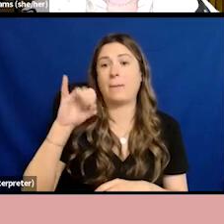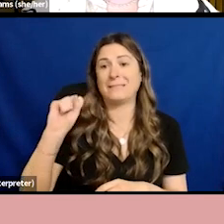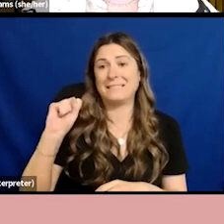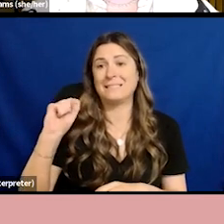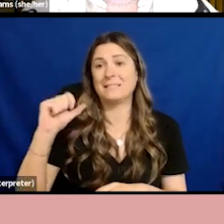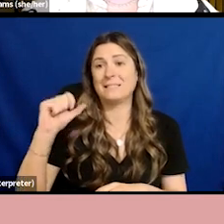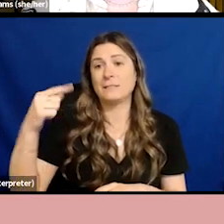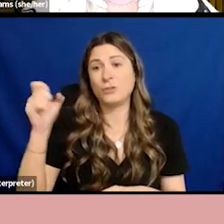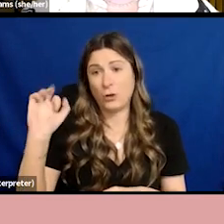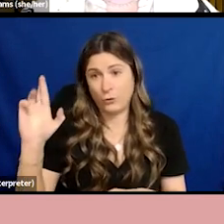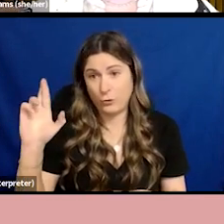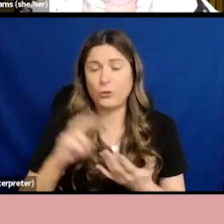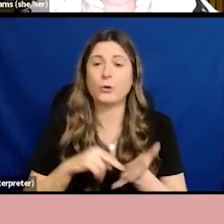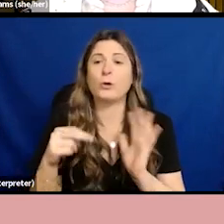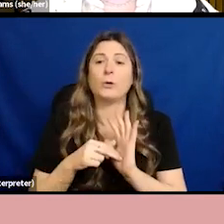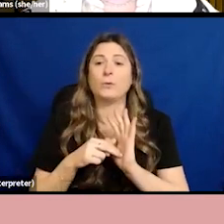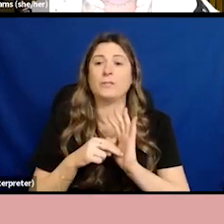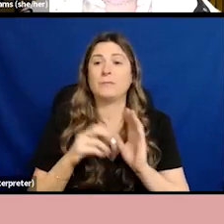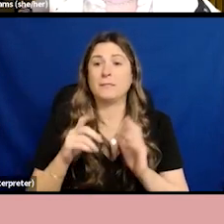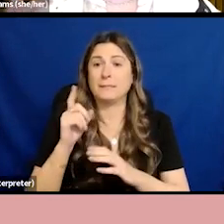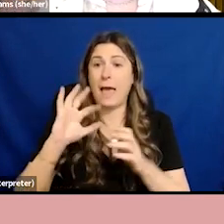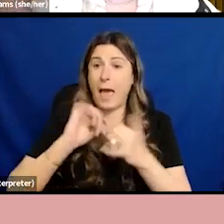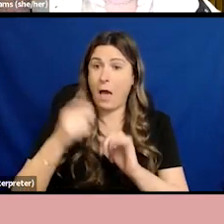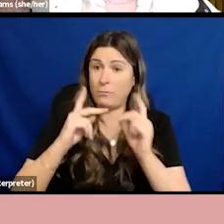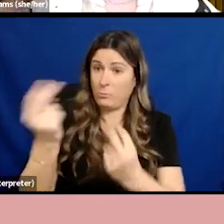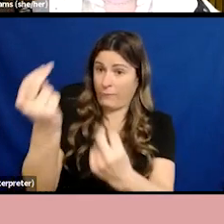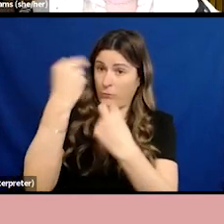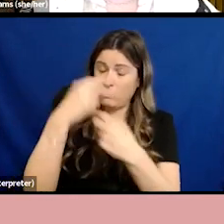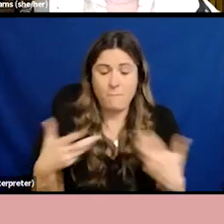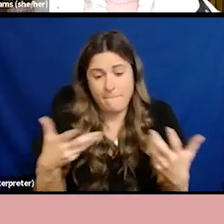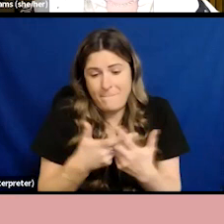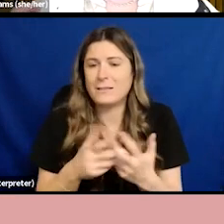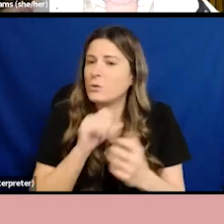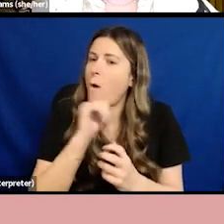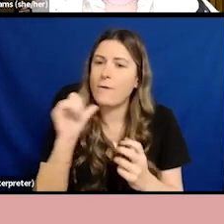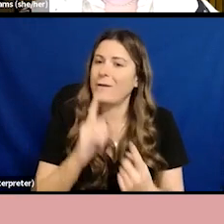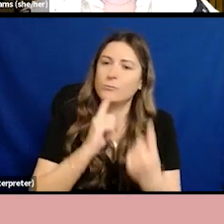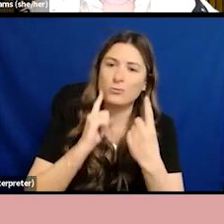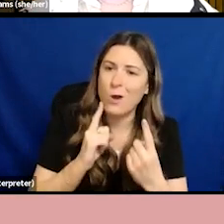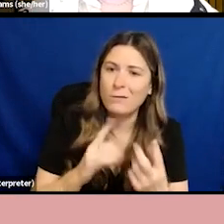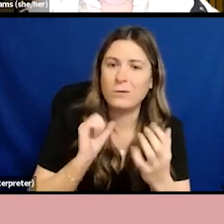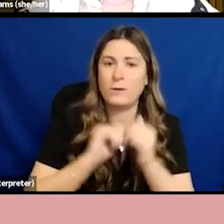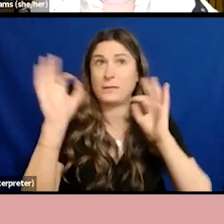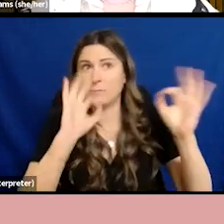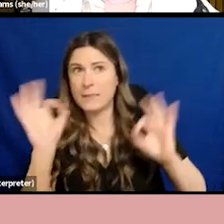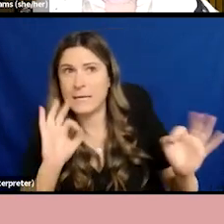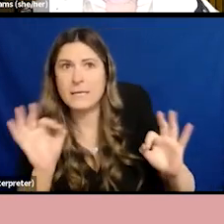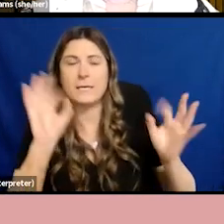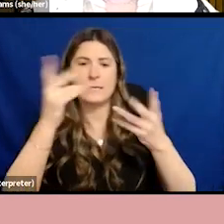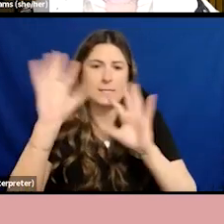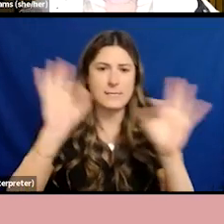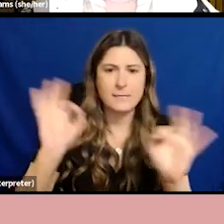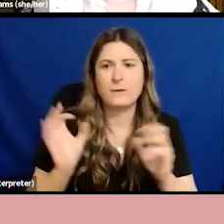displayed or perceived as I move through the world. I never have to make any plans, take any